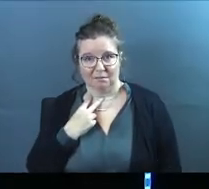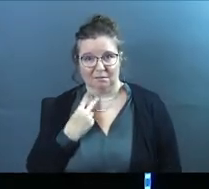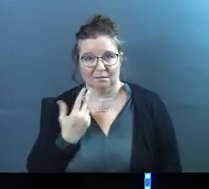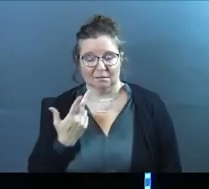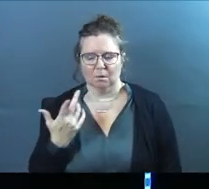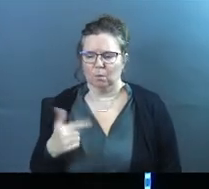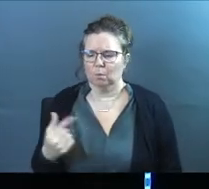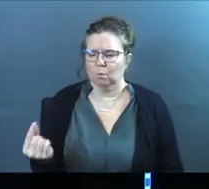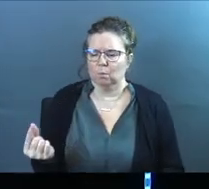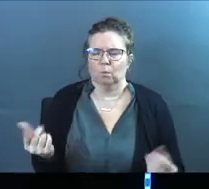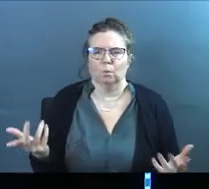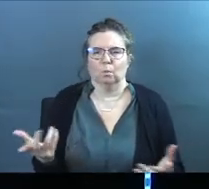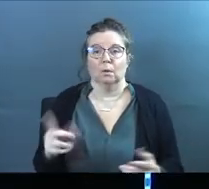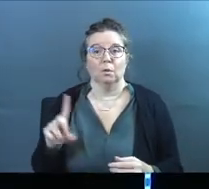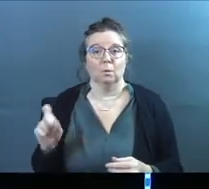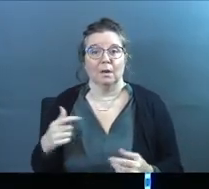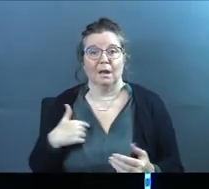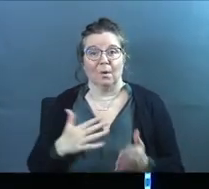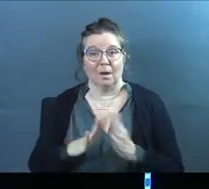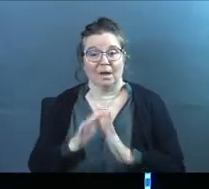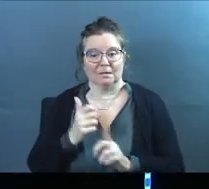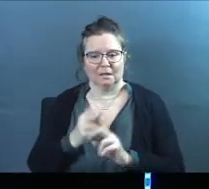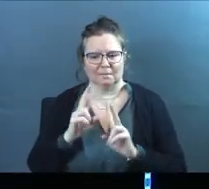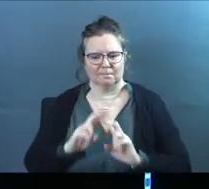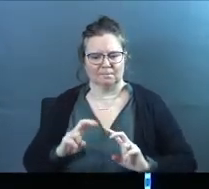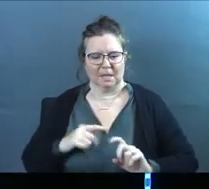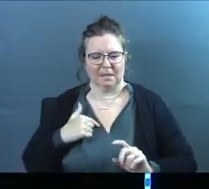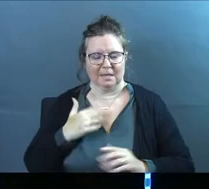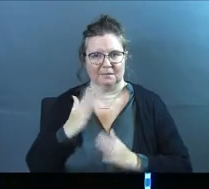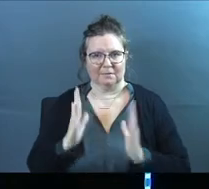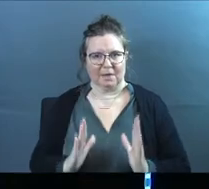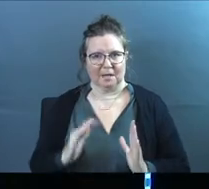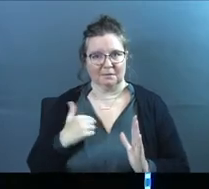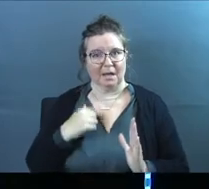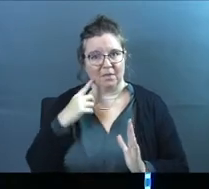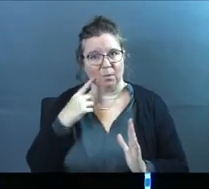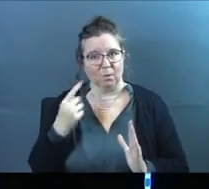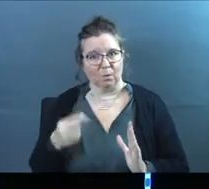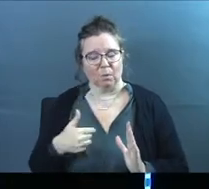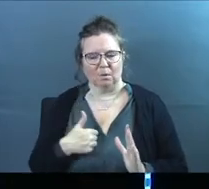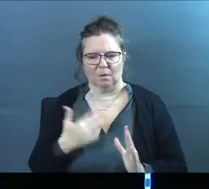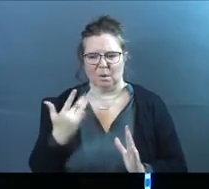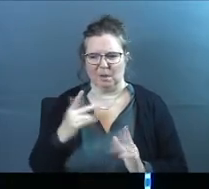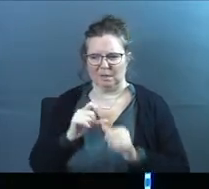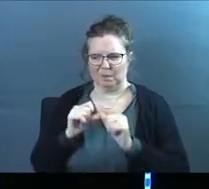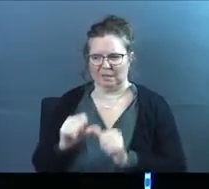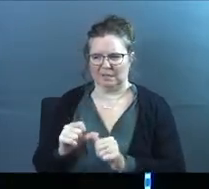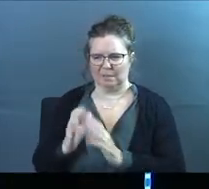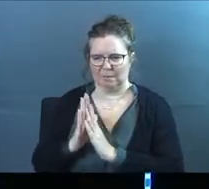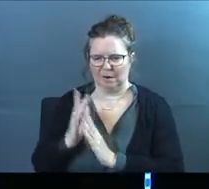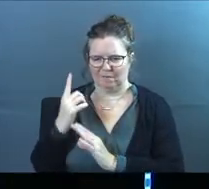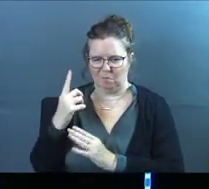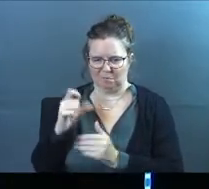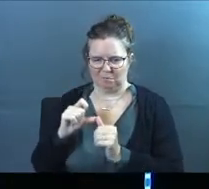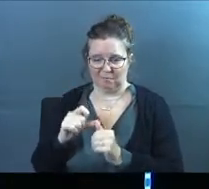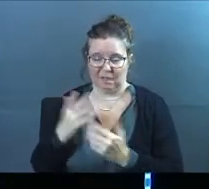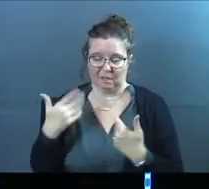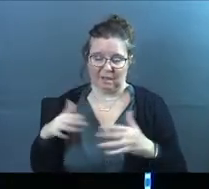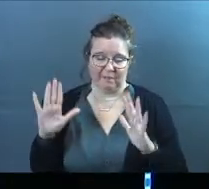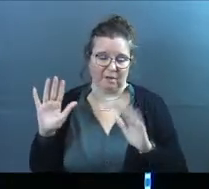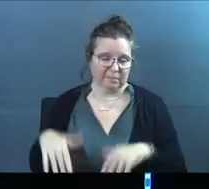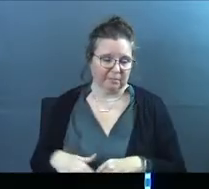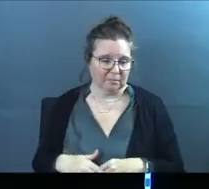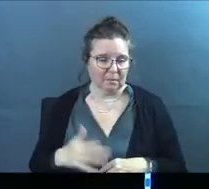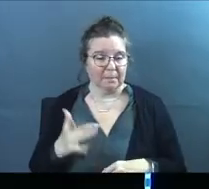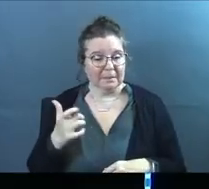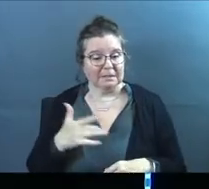stuck, so what do I do with this? And the question we're going to ask ourselves in this phase, I think we often do, is why should I keep praying? Why should I not just give up?